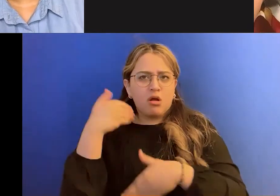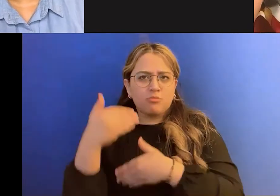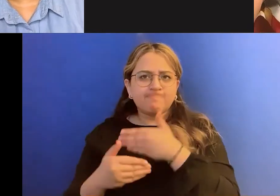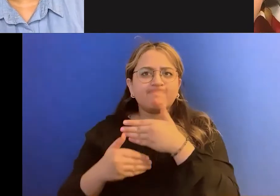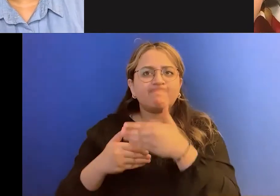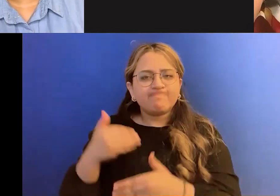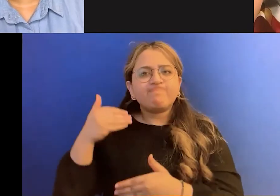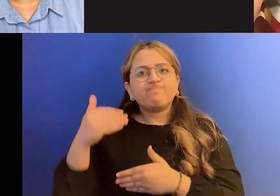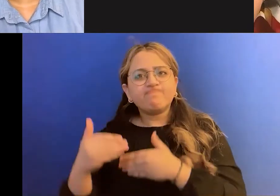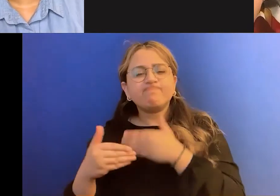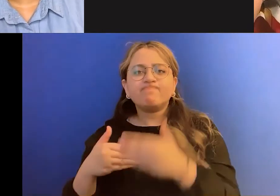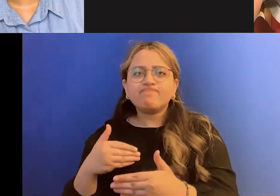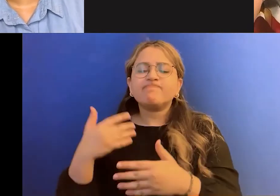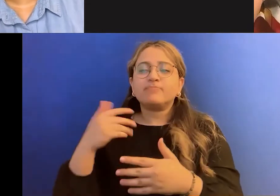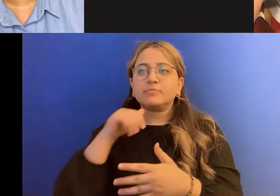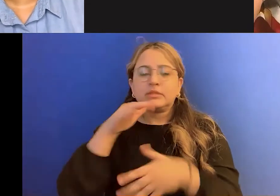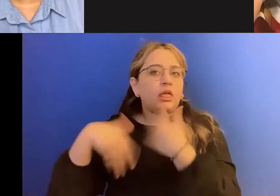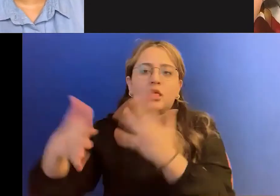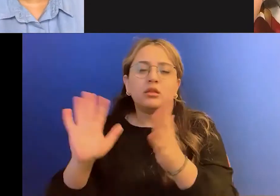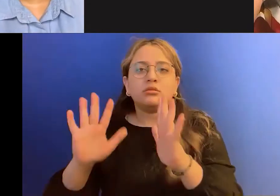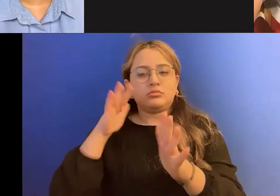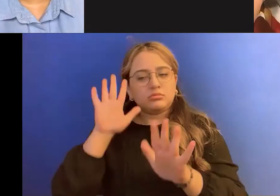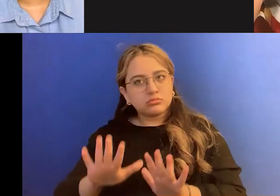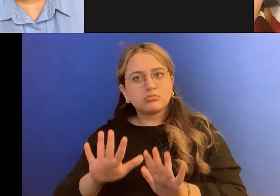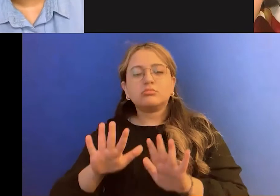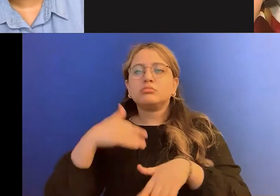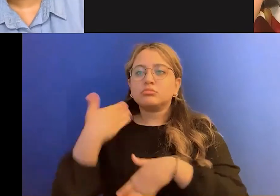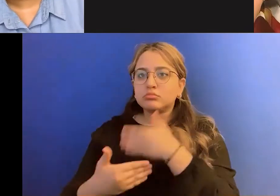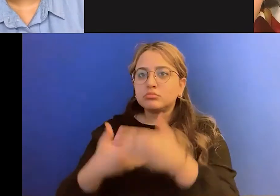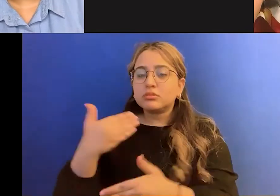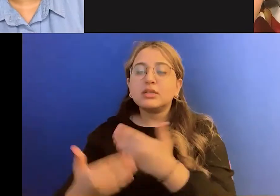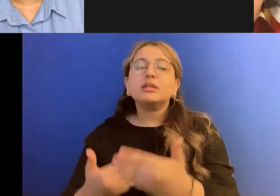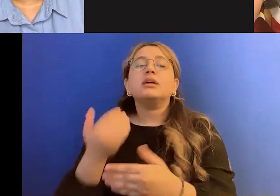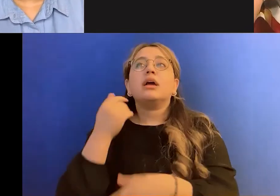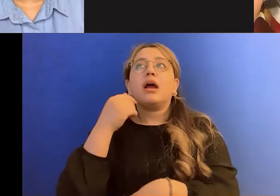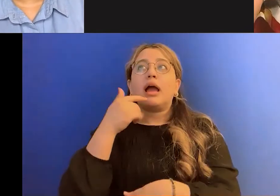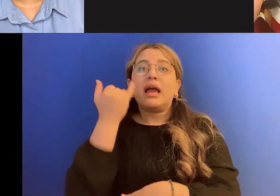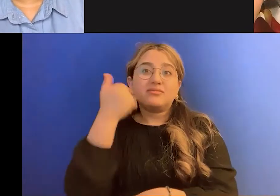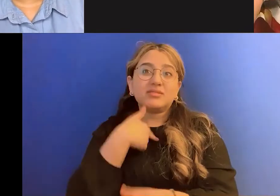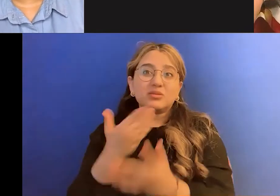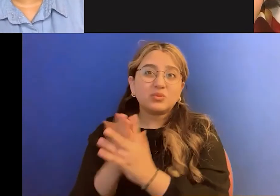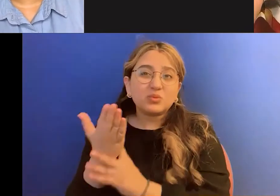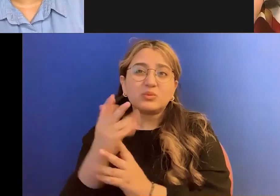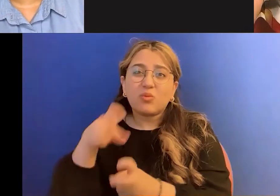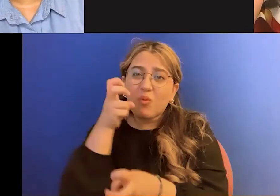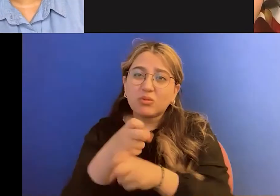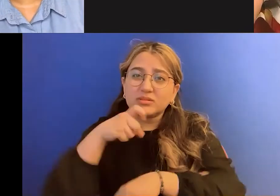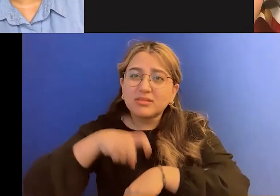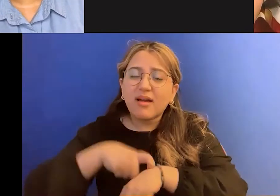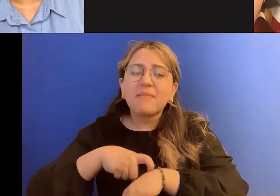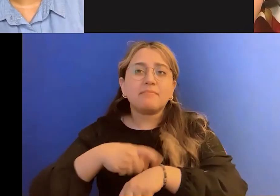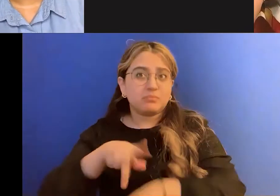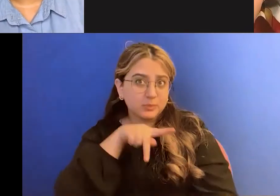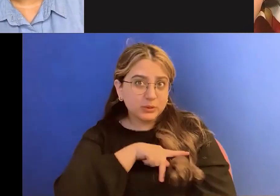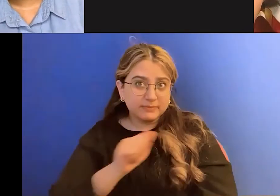you know, if I'm going through a particularly difficult time, like personally, you know, I do my best to sort